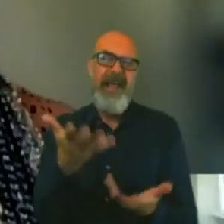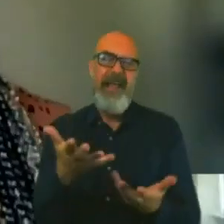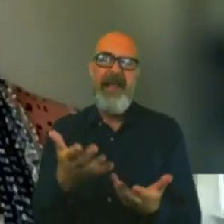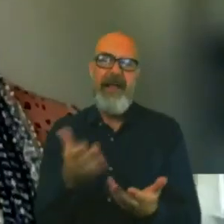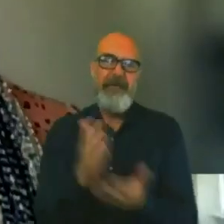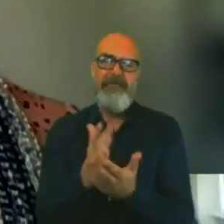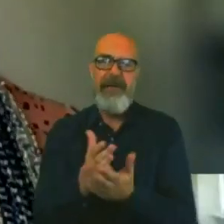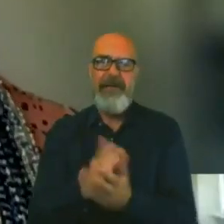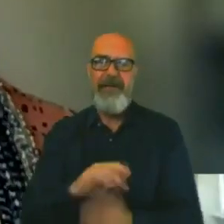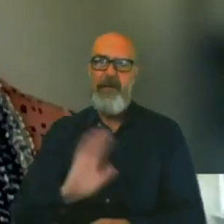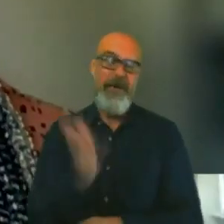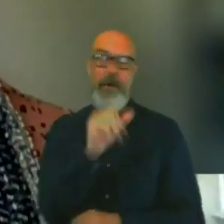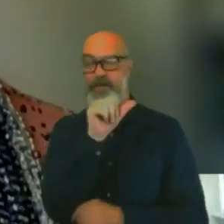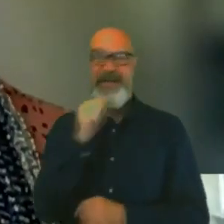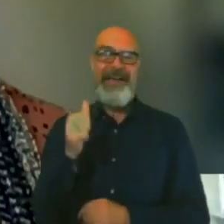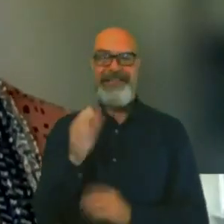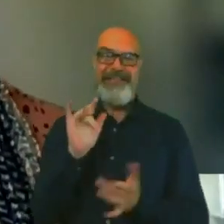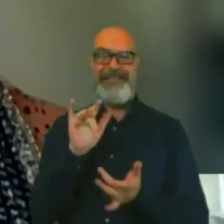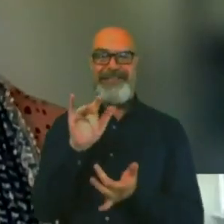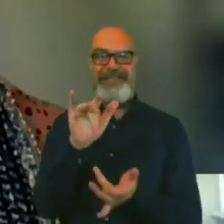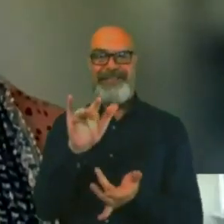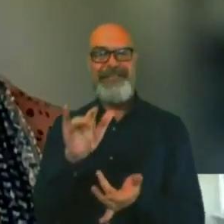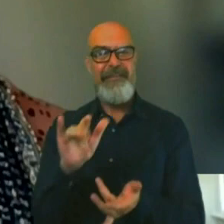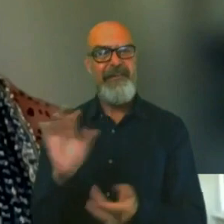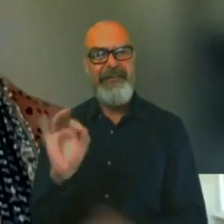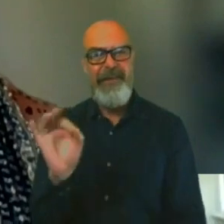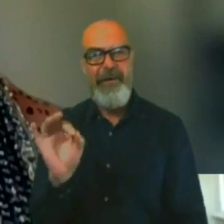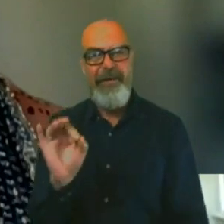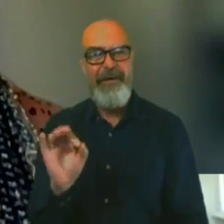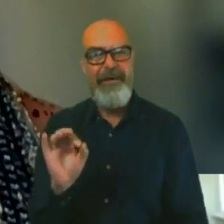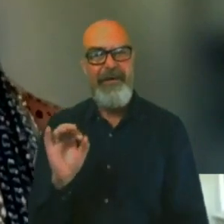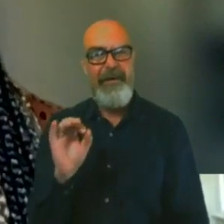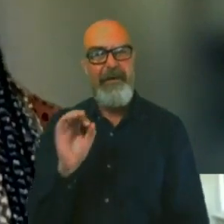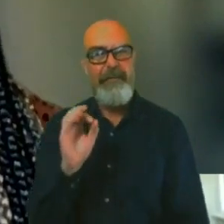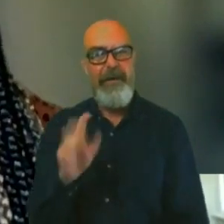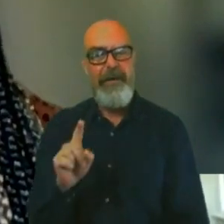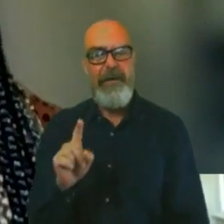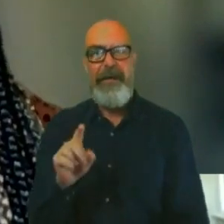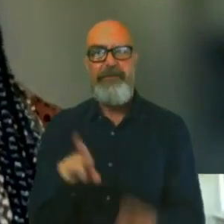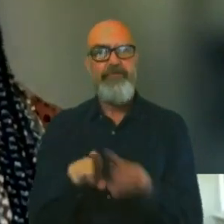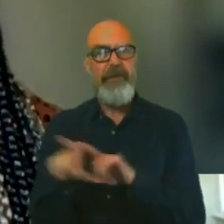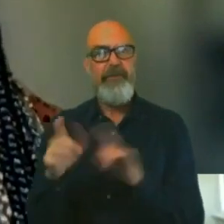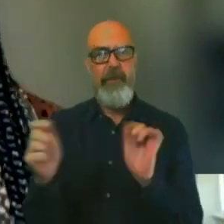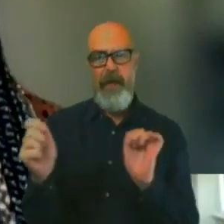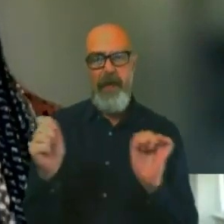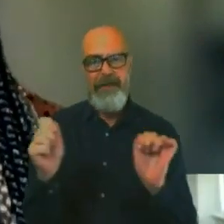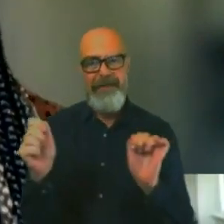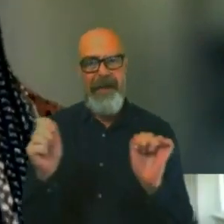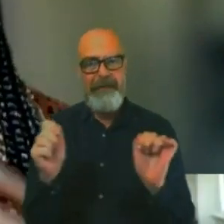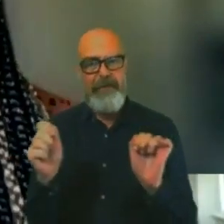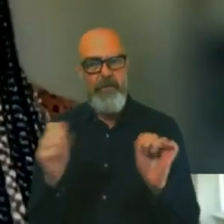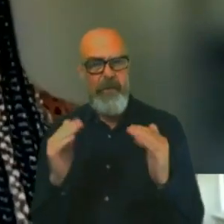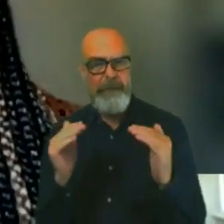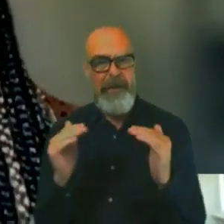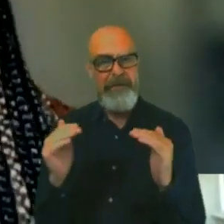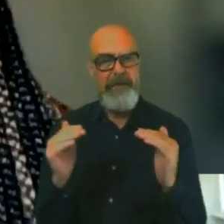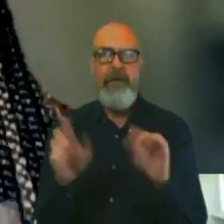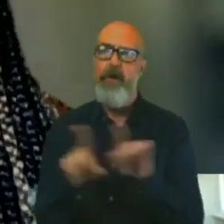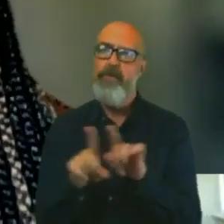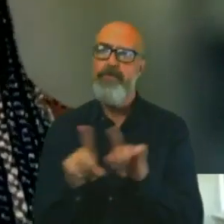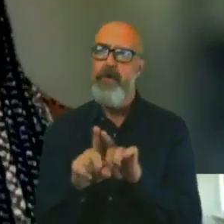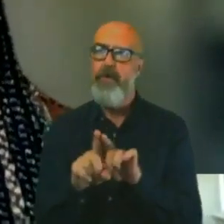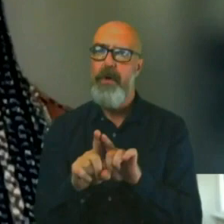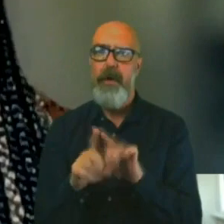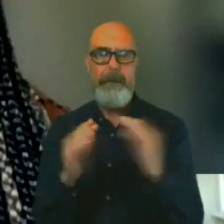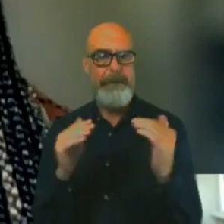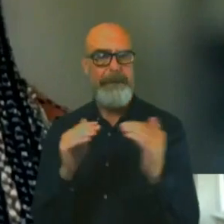But you still have to work with them. So it's about trying to adapt and also attracting yourself to the goal. So, you know,